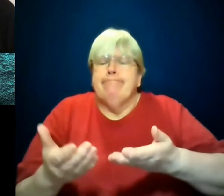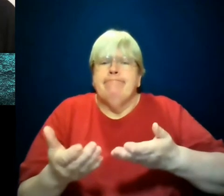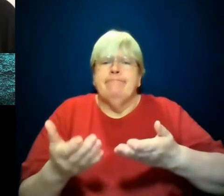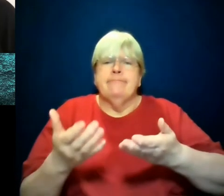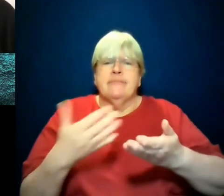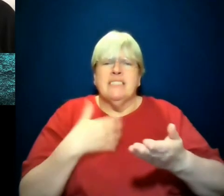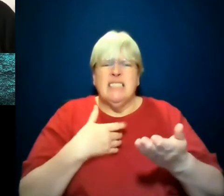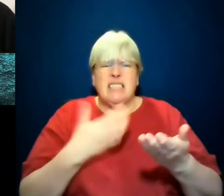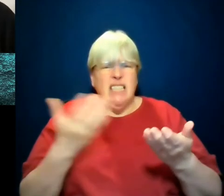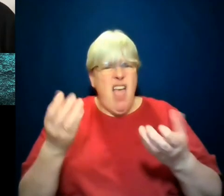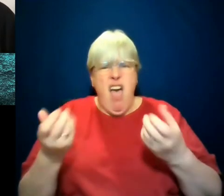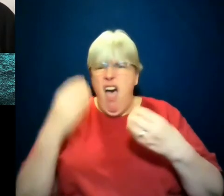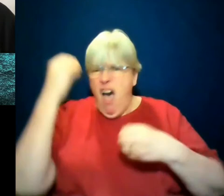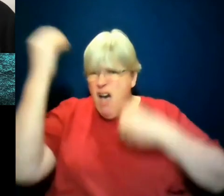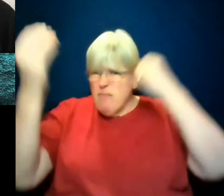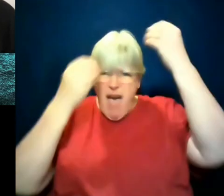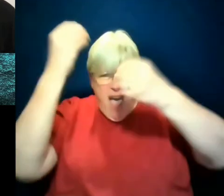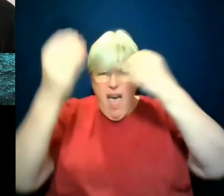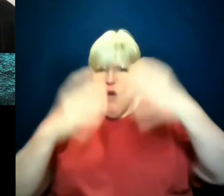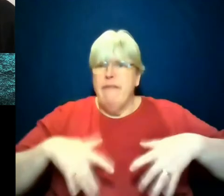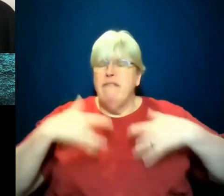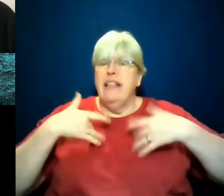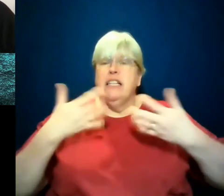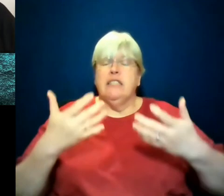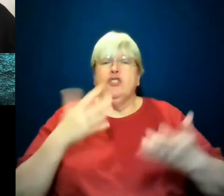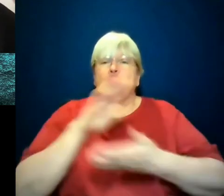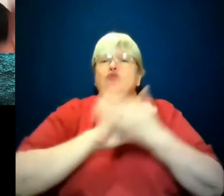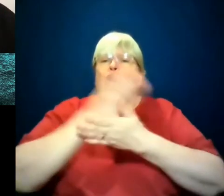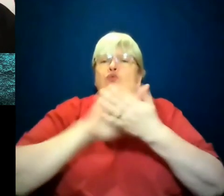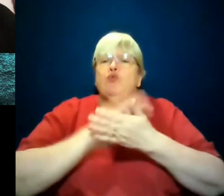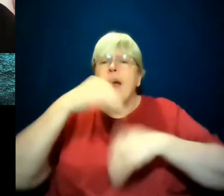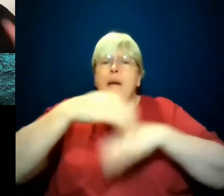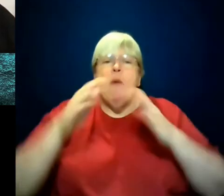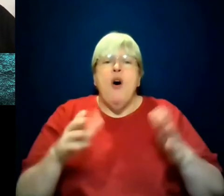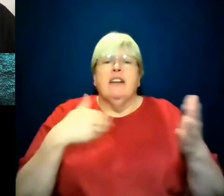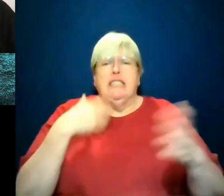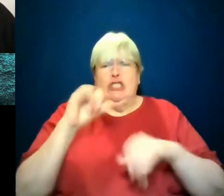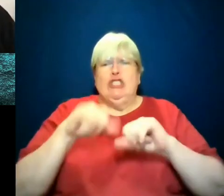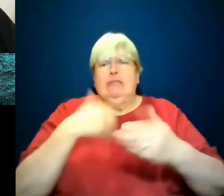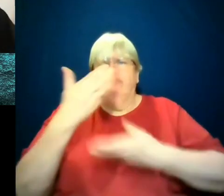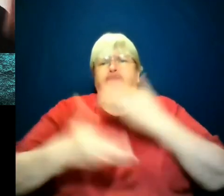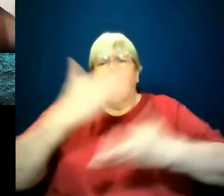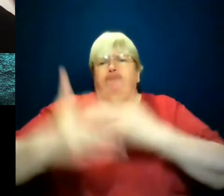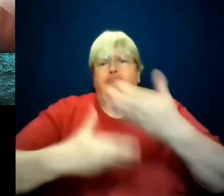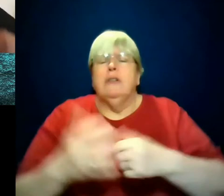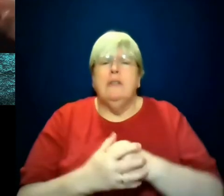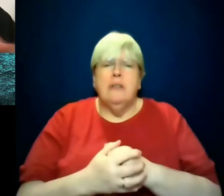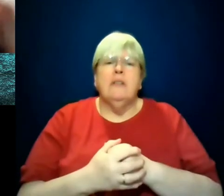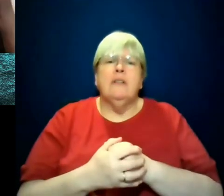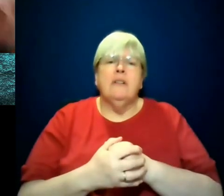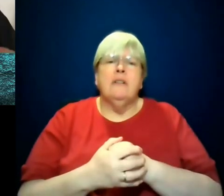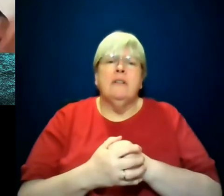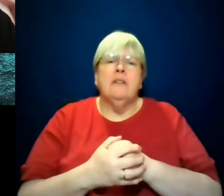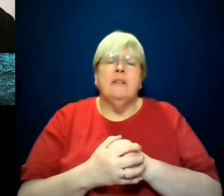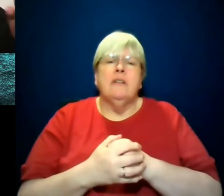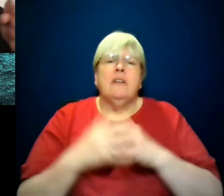need to unpack all these feelings. Instead, she was like, okay, let's describe the box. Like, yeah, let's put it in a box. You're right. So having